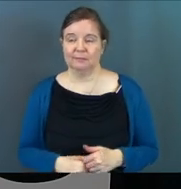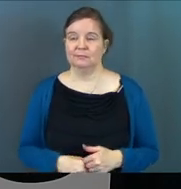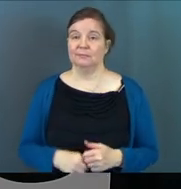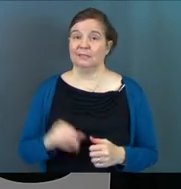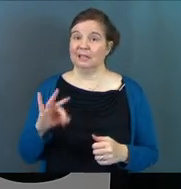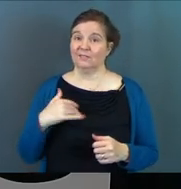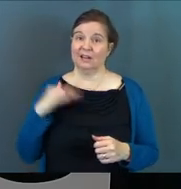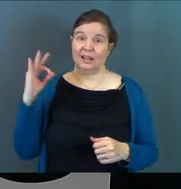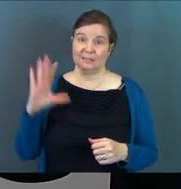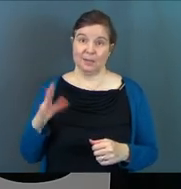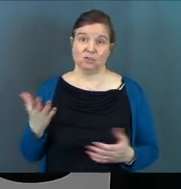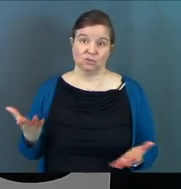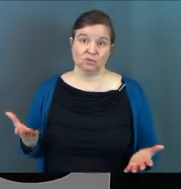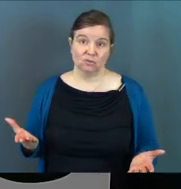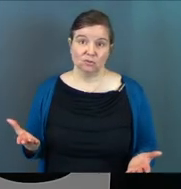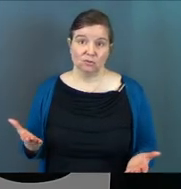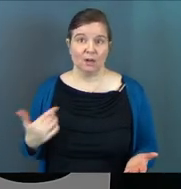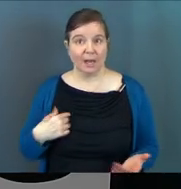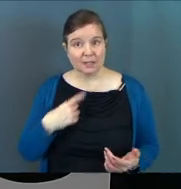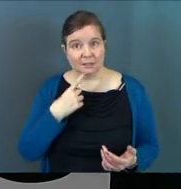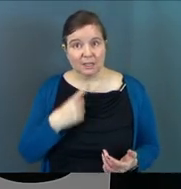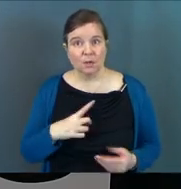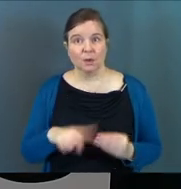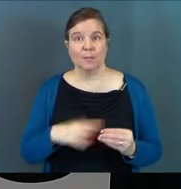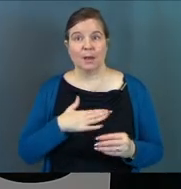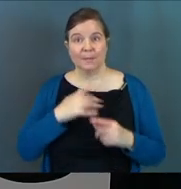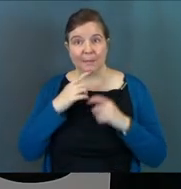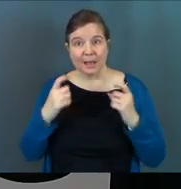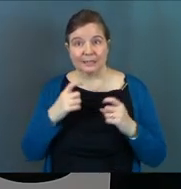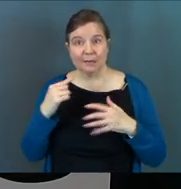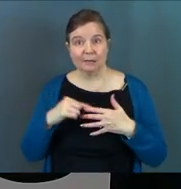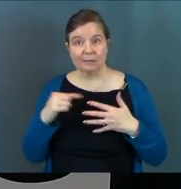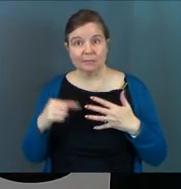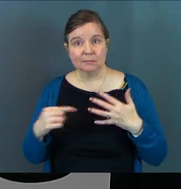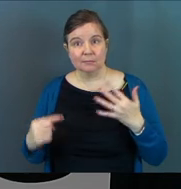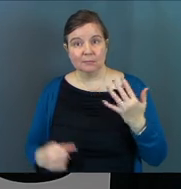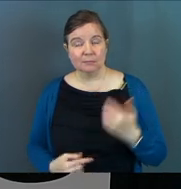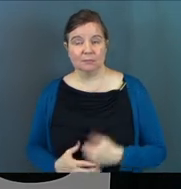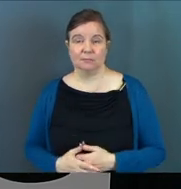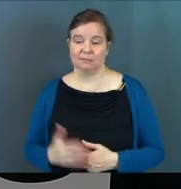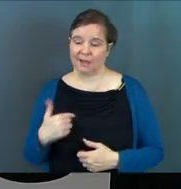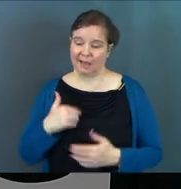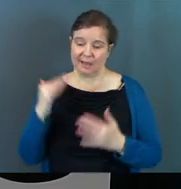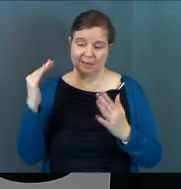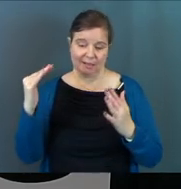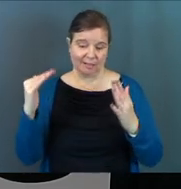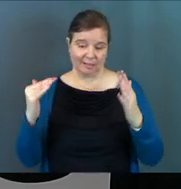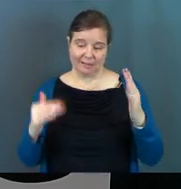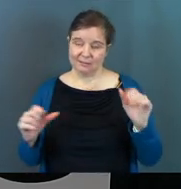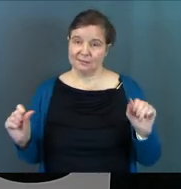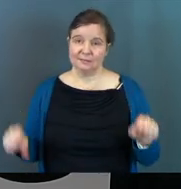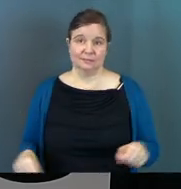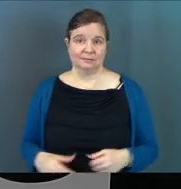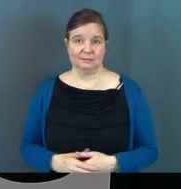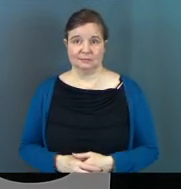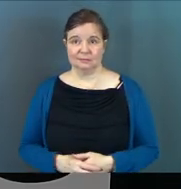even as a pastor. I could tell you about my sin. I could list them off.